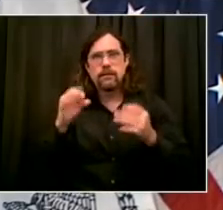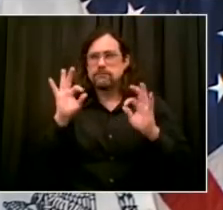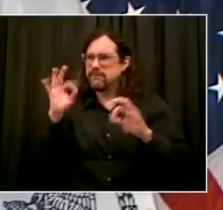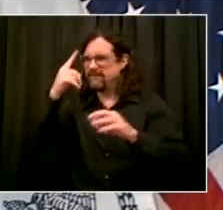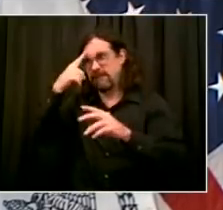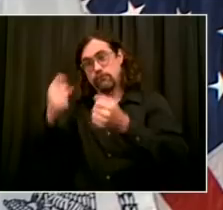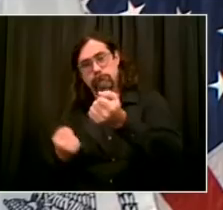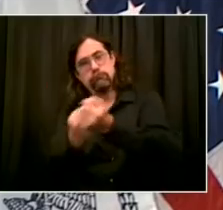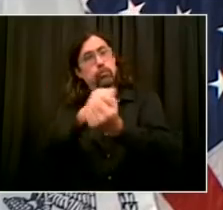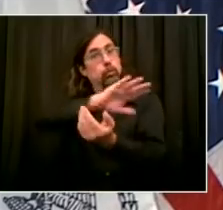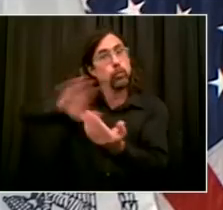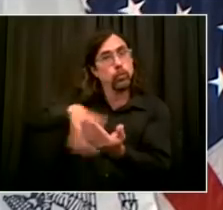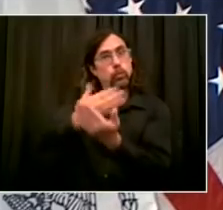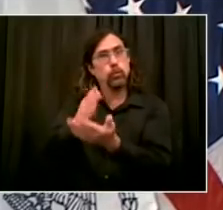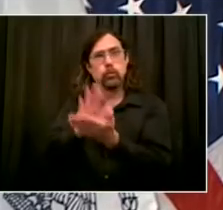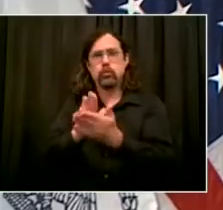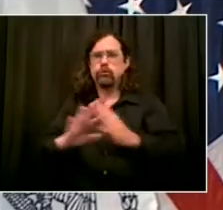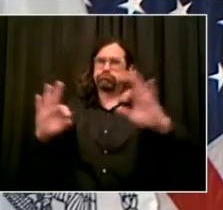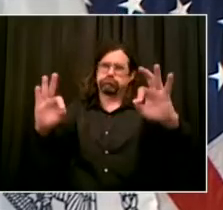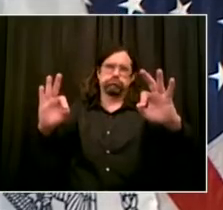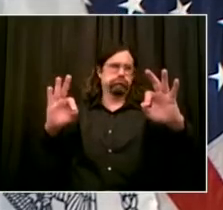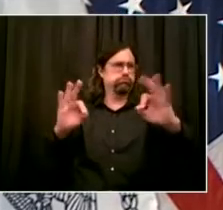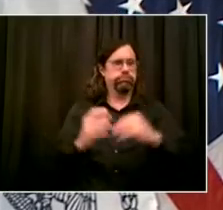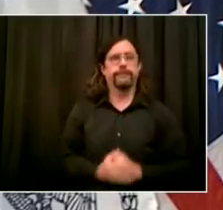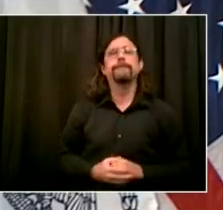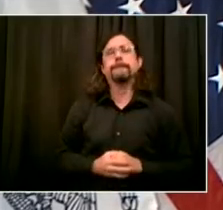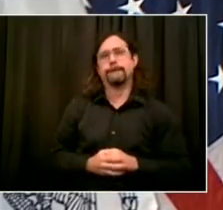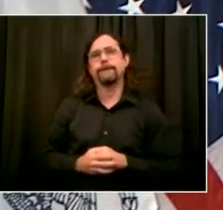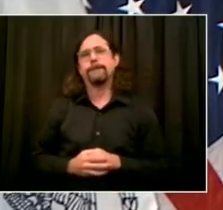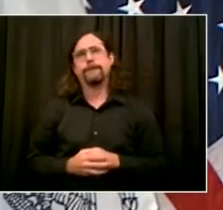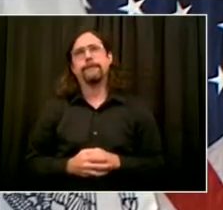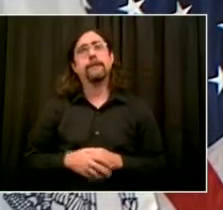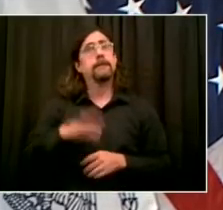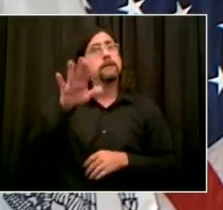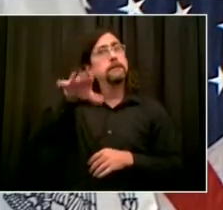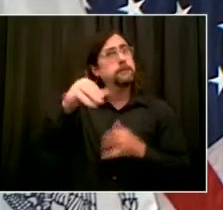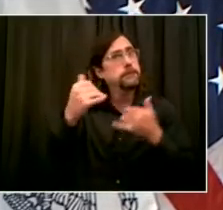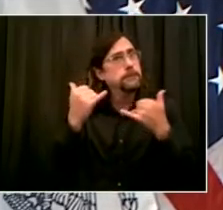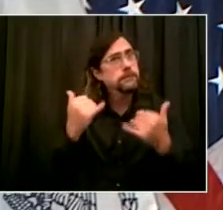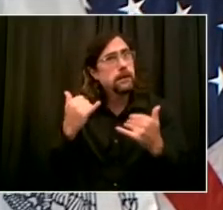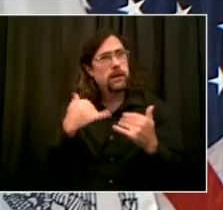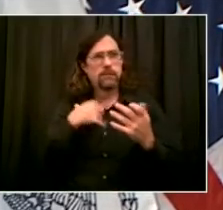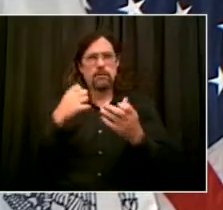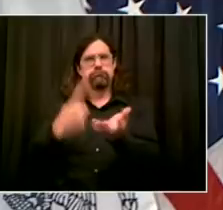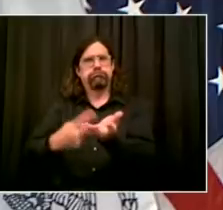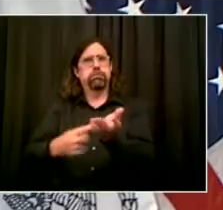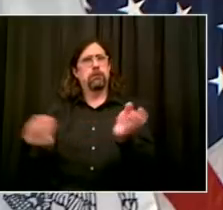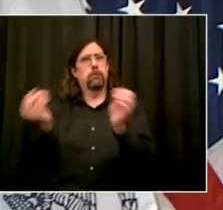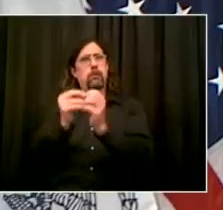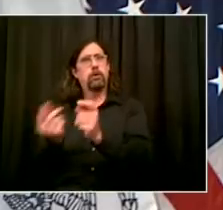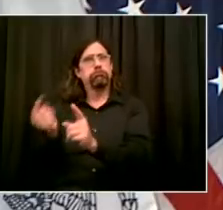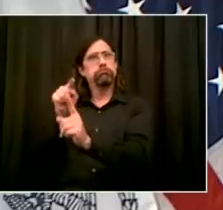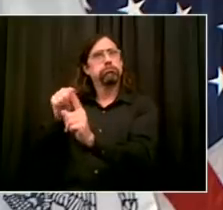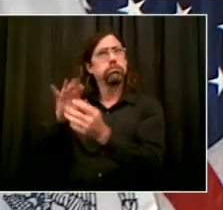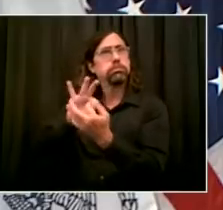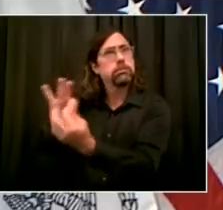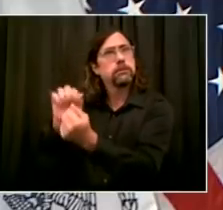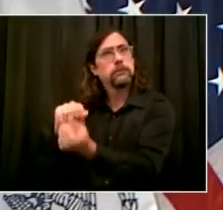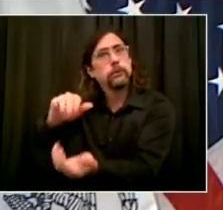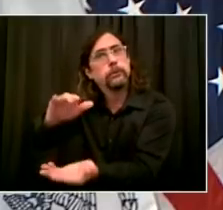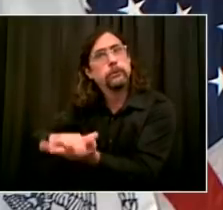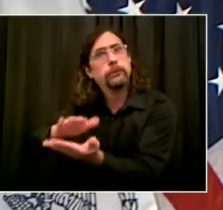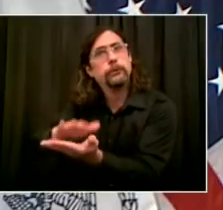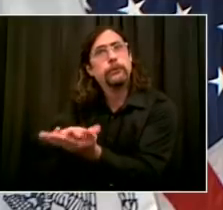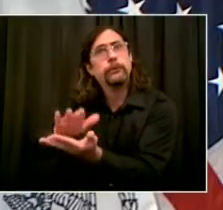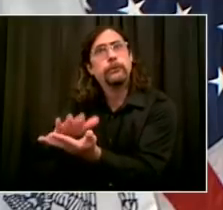get ready for this school year, just one week away, so much is being done to make sure our schools have what they need. We've talked to you before about all the